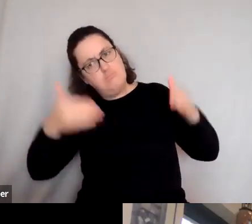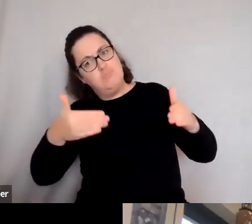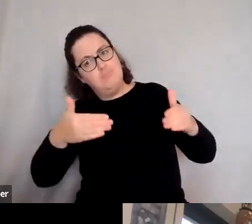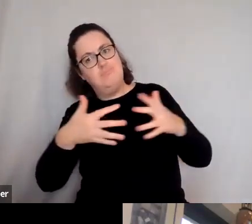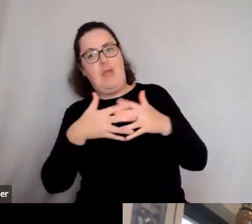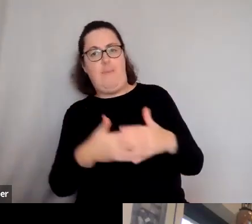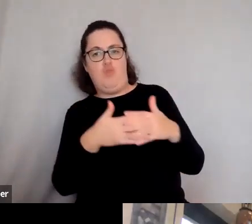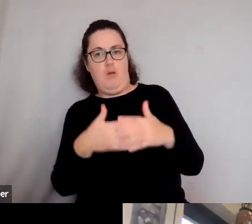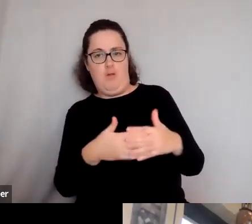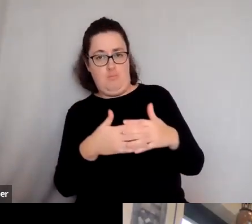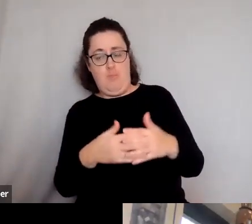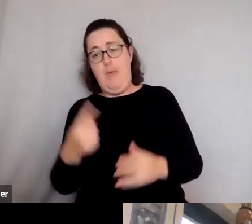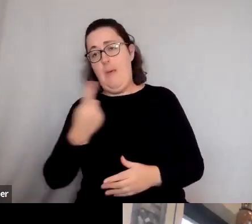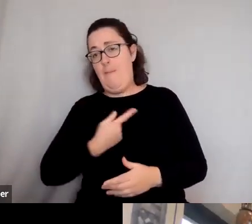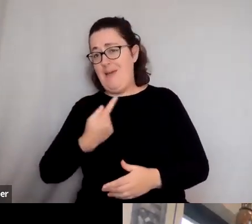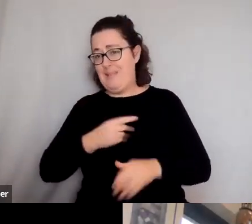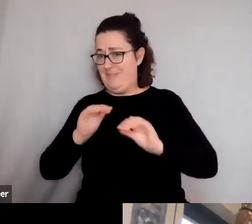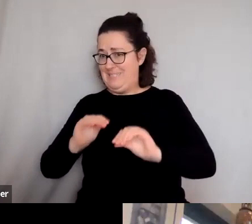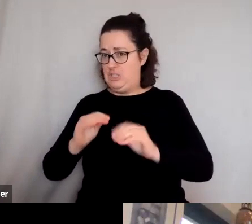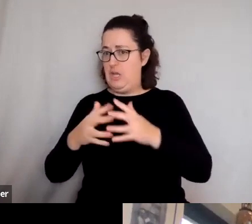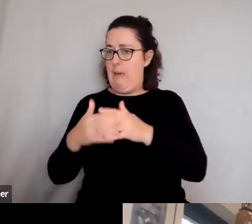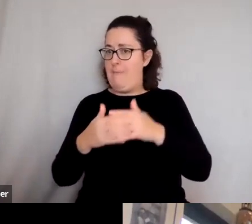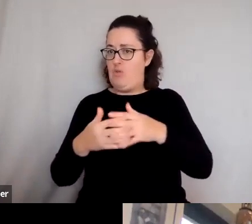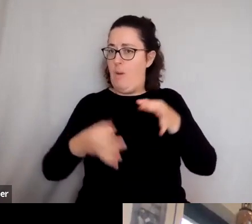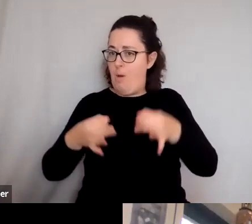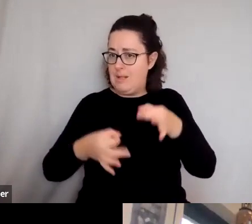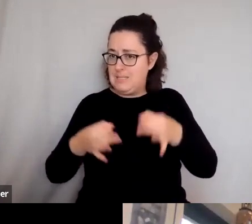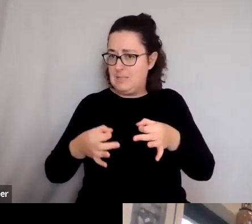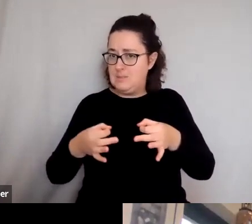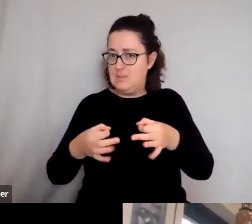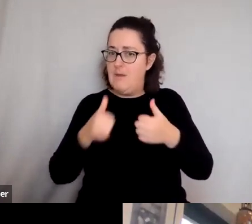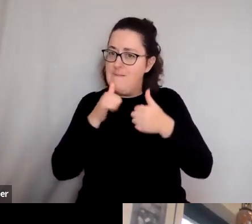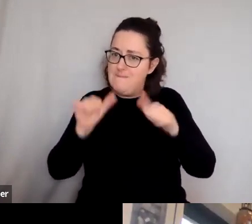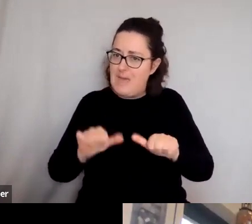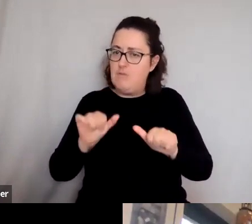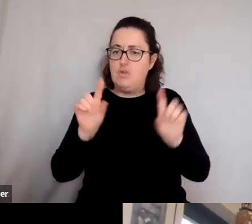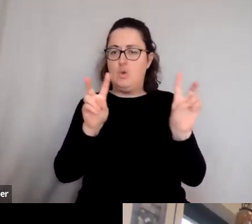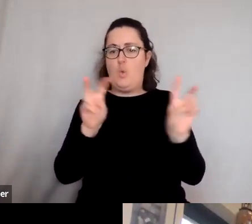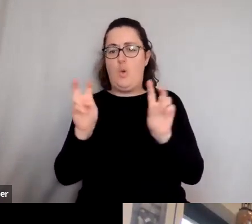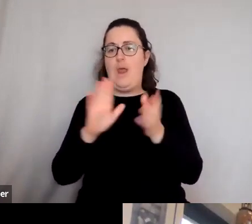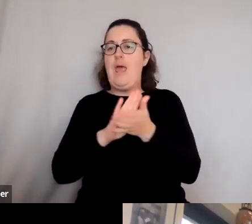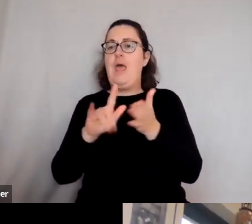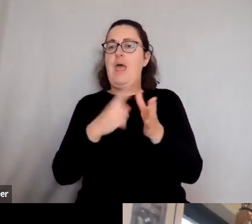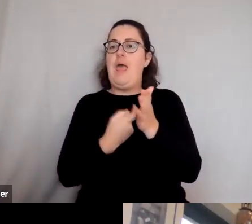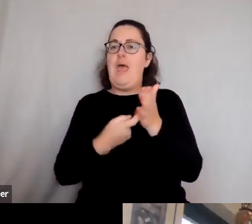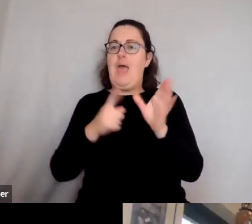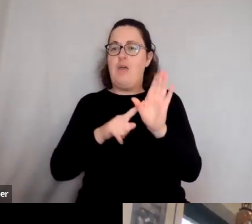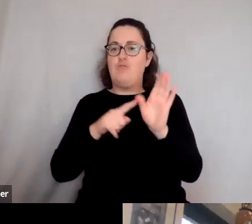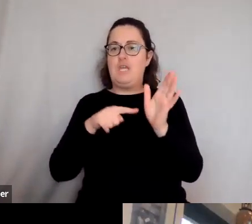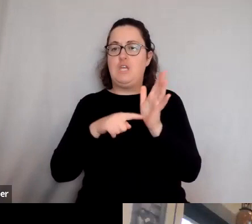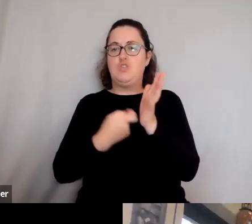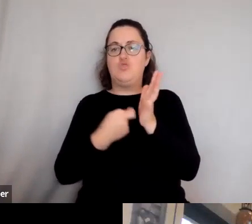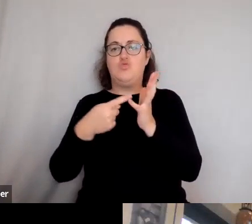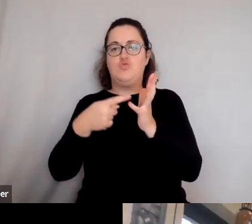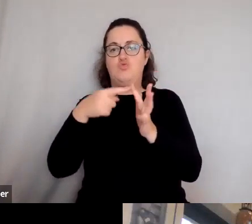And I teach American politics at the college, and my favourite quote is Harry Truman, who's not necessarily known as a great orator, but he came